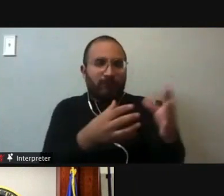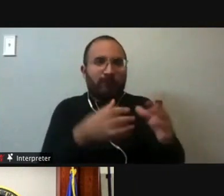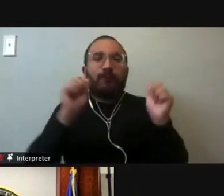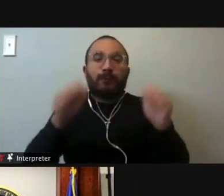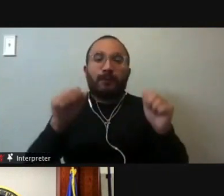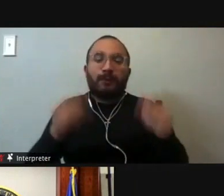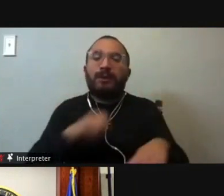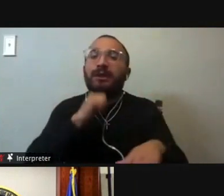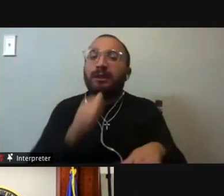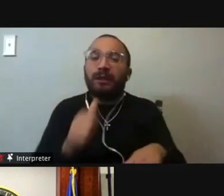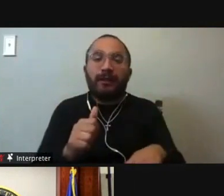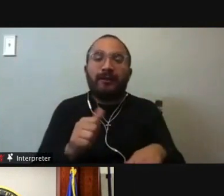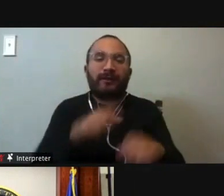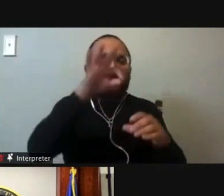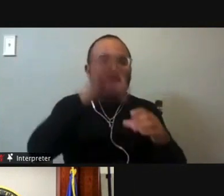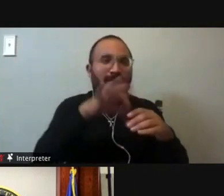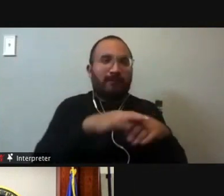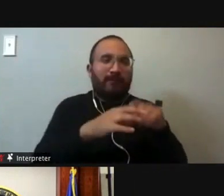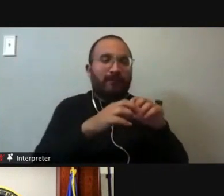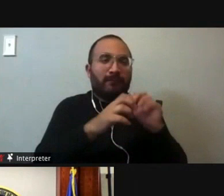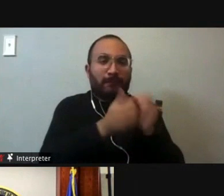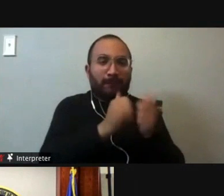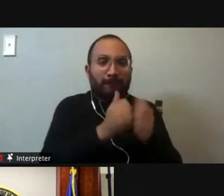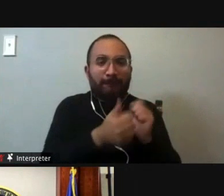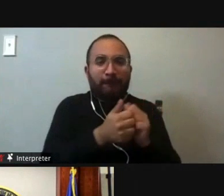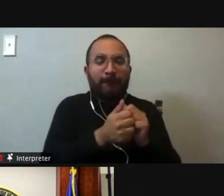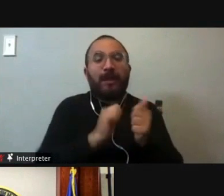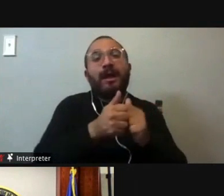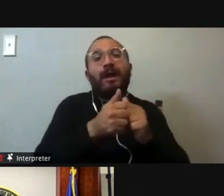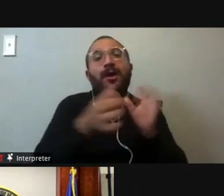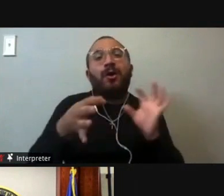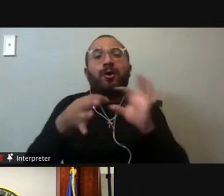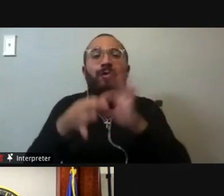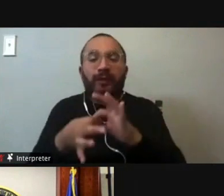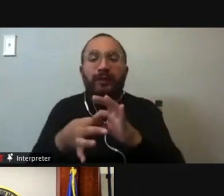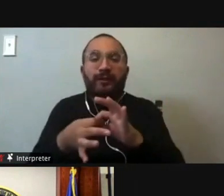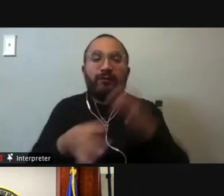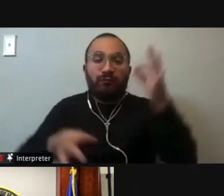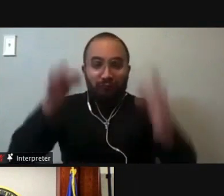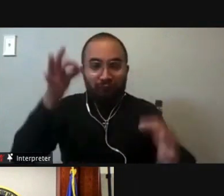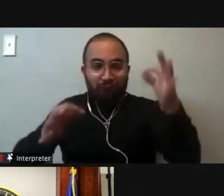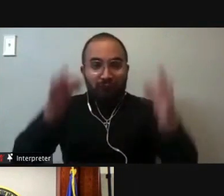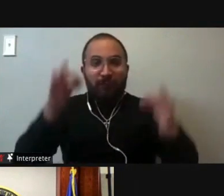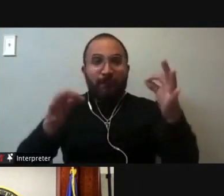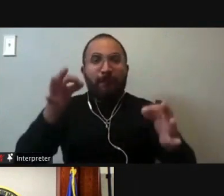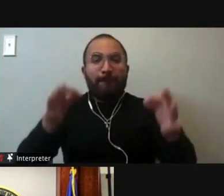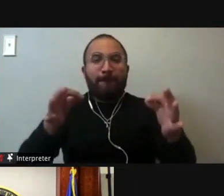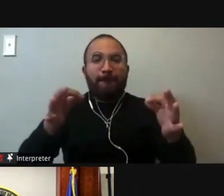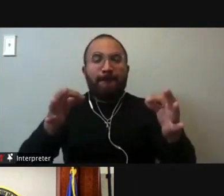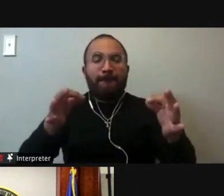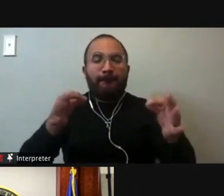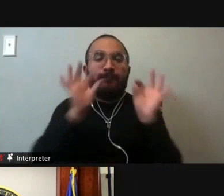not just our elected officials generally, but as it relates to the judiciary. It is